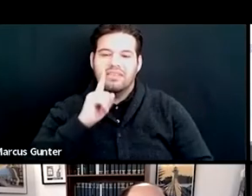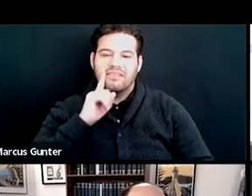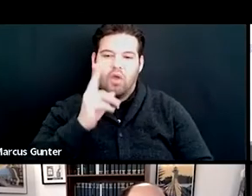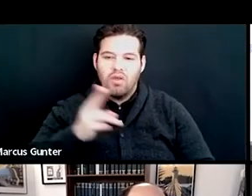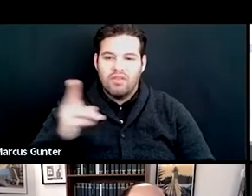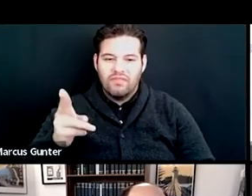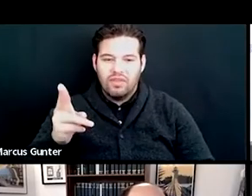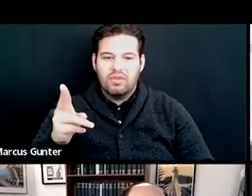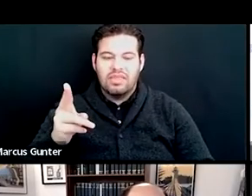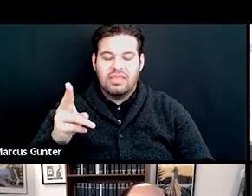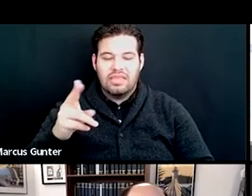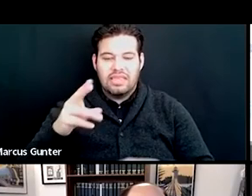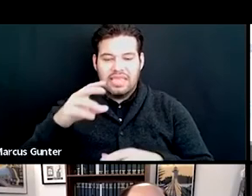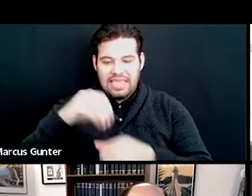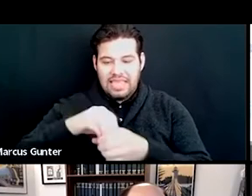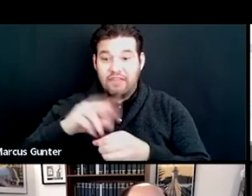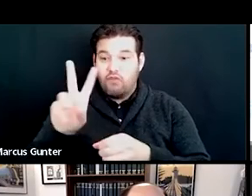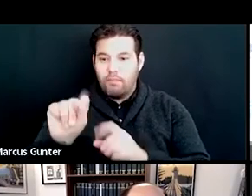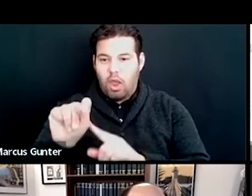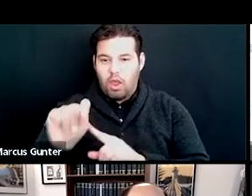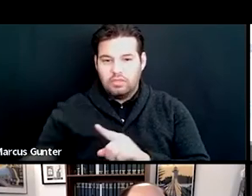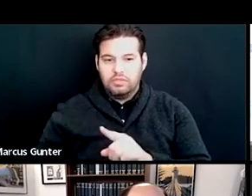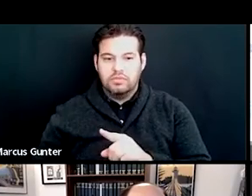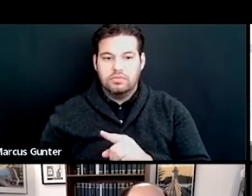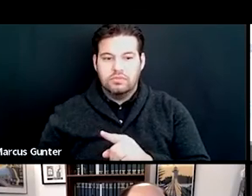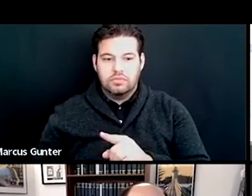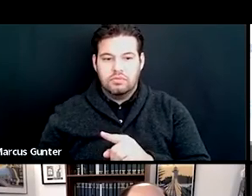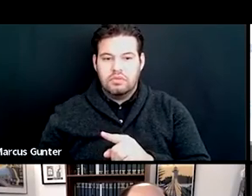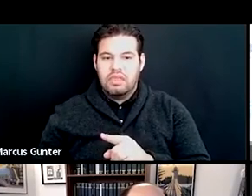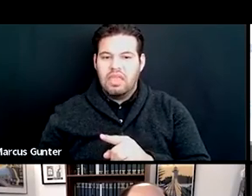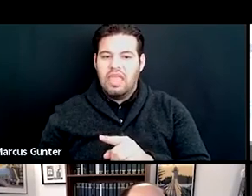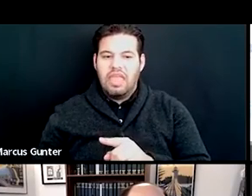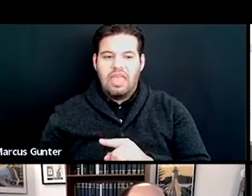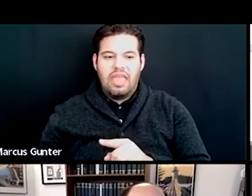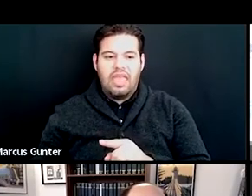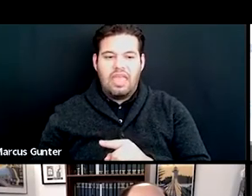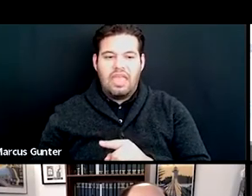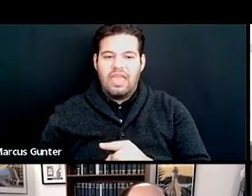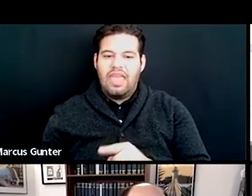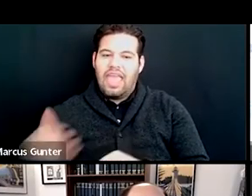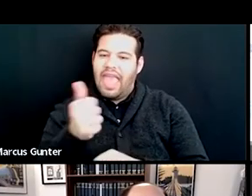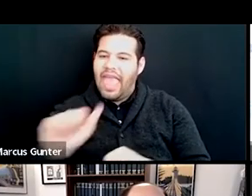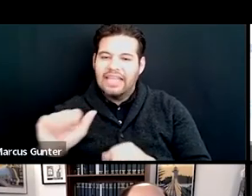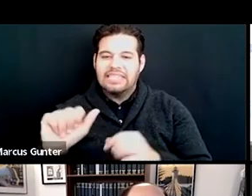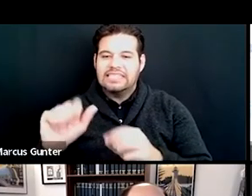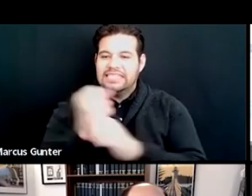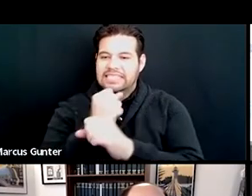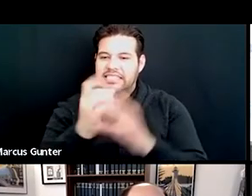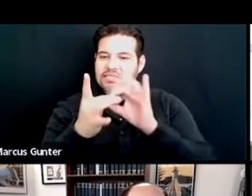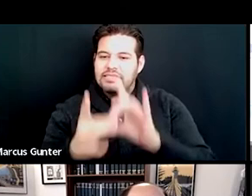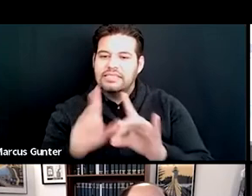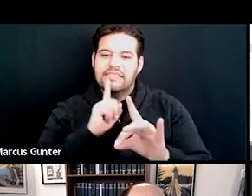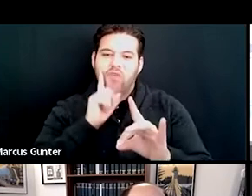of hearing in the, in Vermont and stuff. Any, any statistics you have on this community would be great.